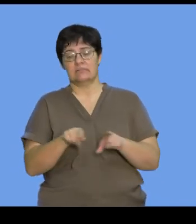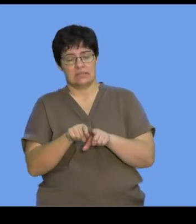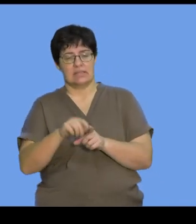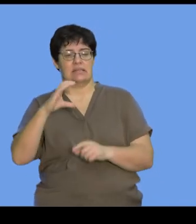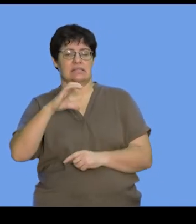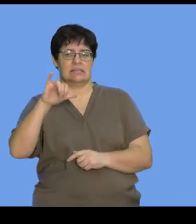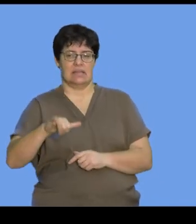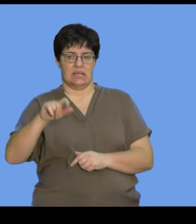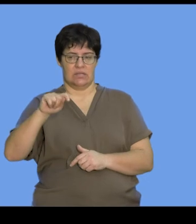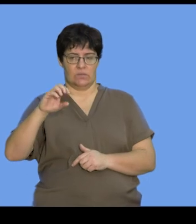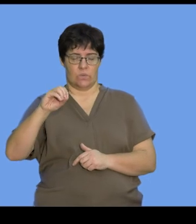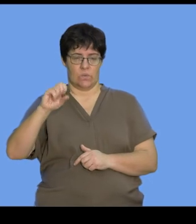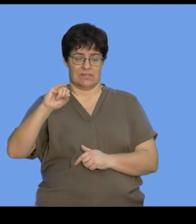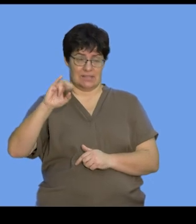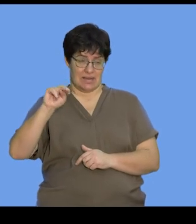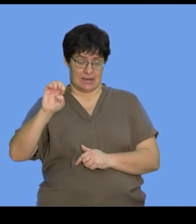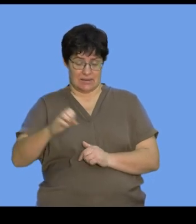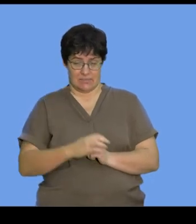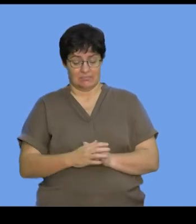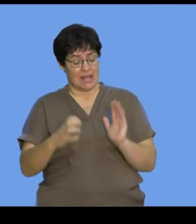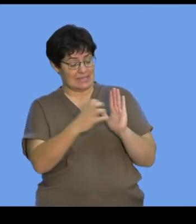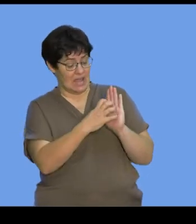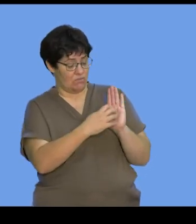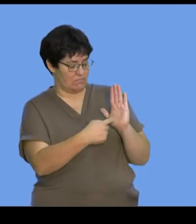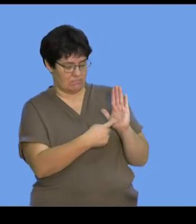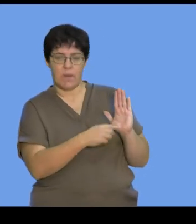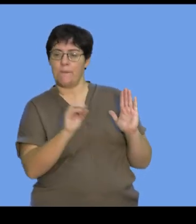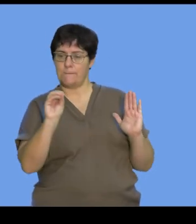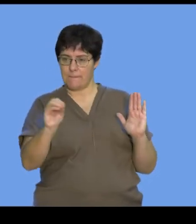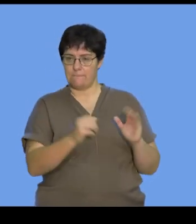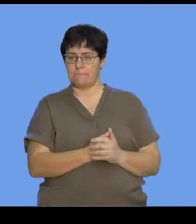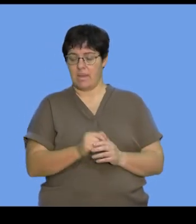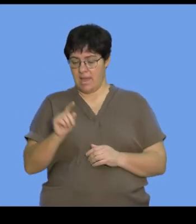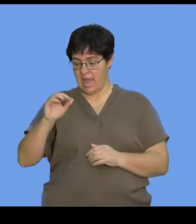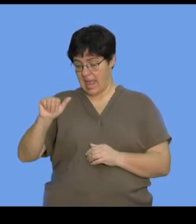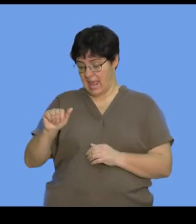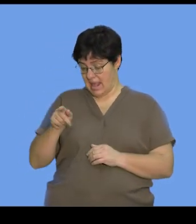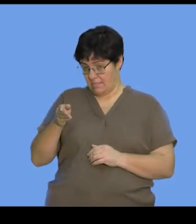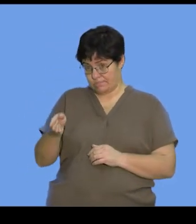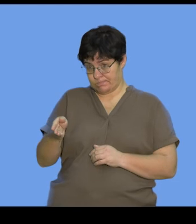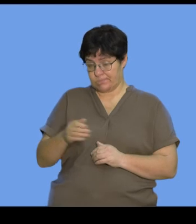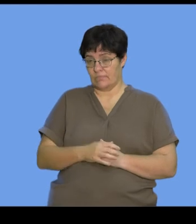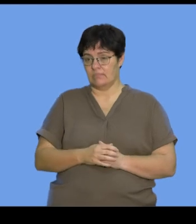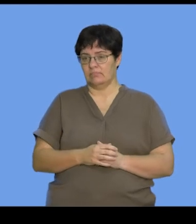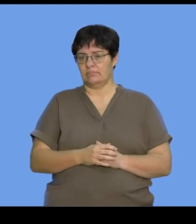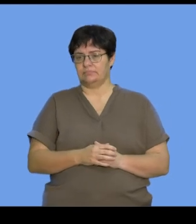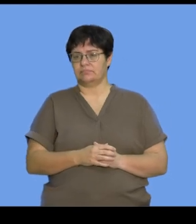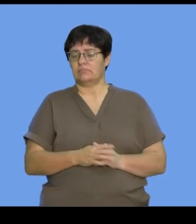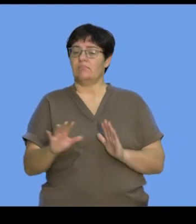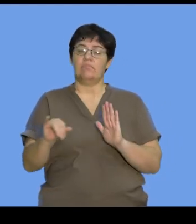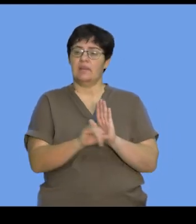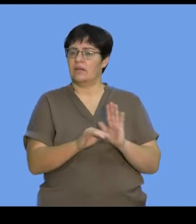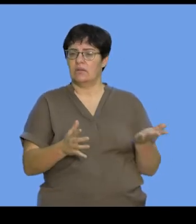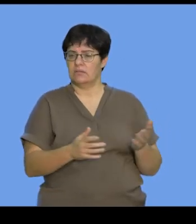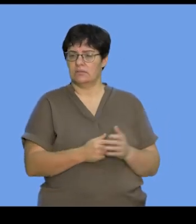using the letter C. So, in this diagram, we can see that adenine is here. And it's identified